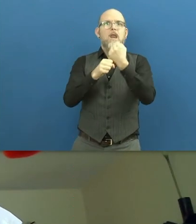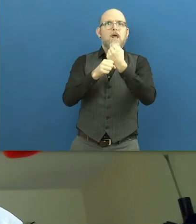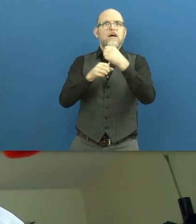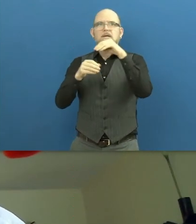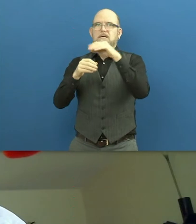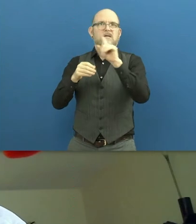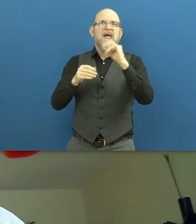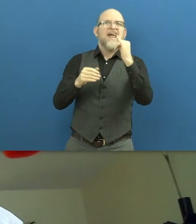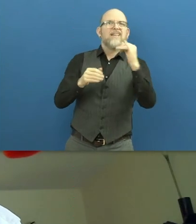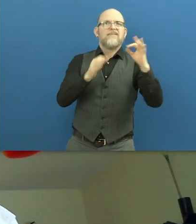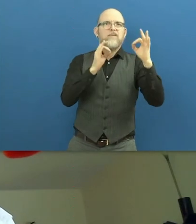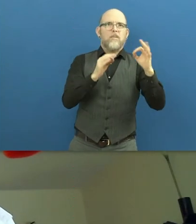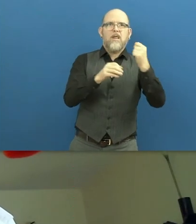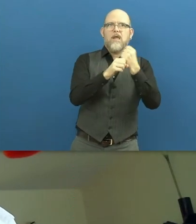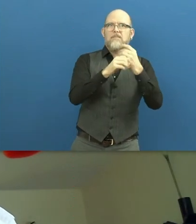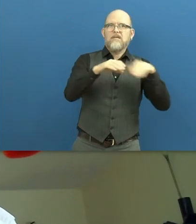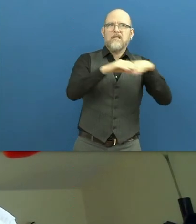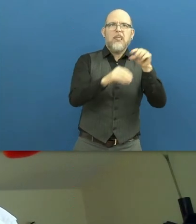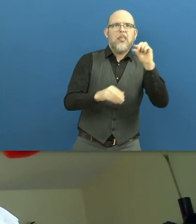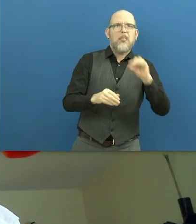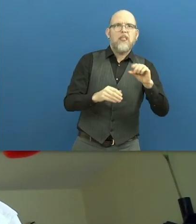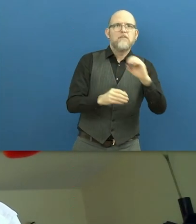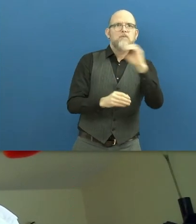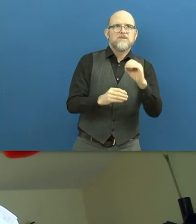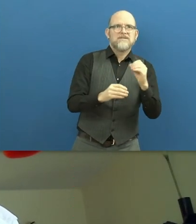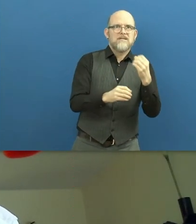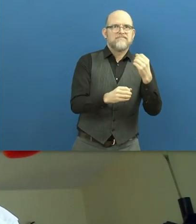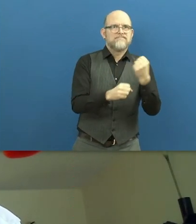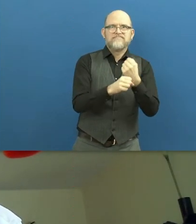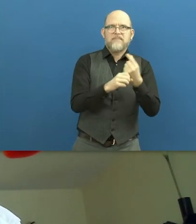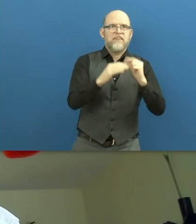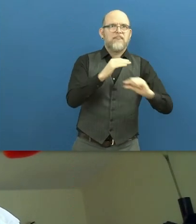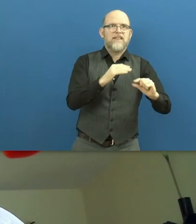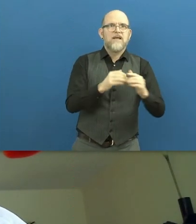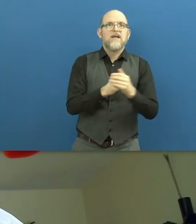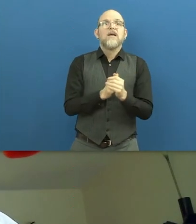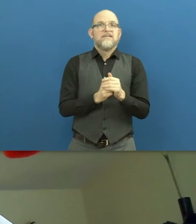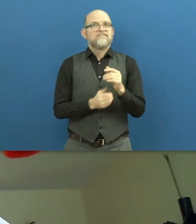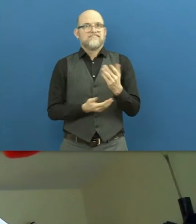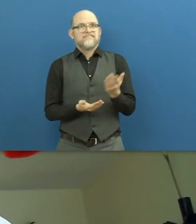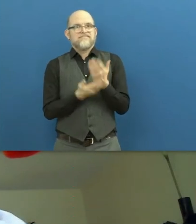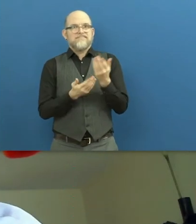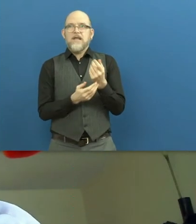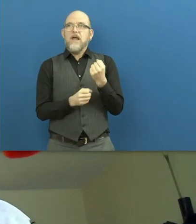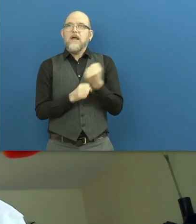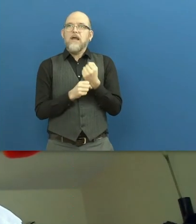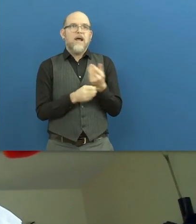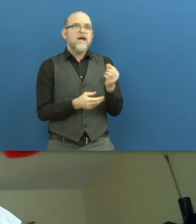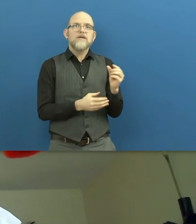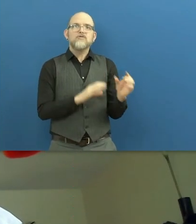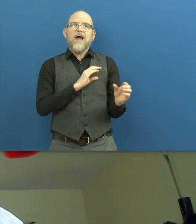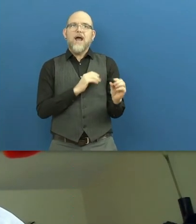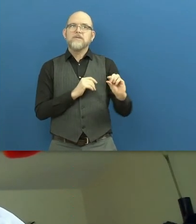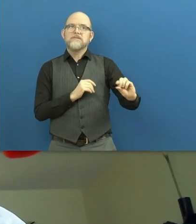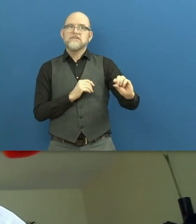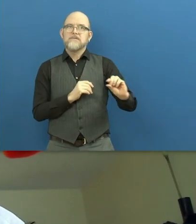Simultaneously, lower rates of employment have been persistently observed for persons with disabilities. It is now